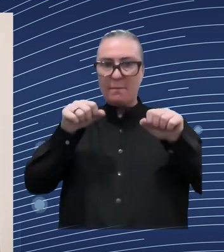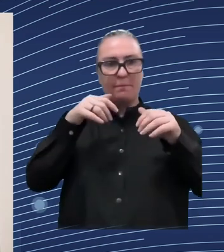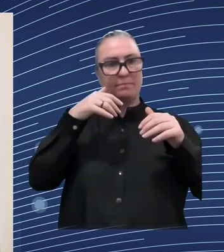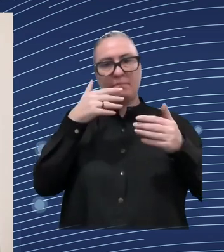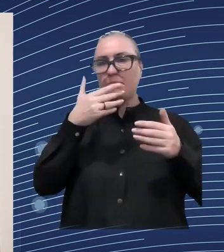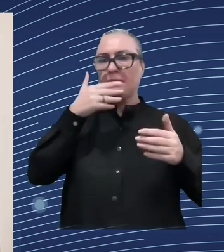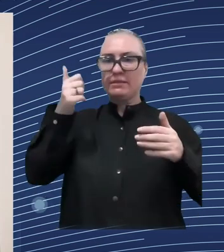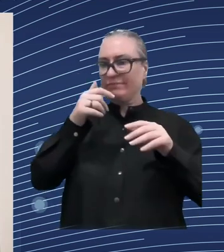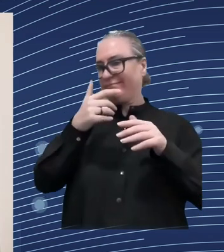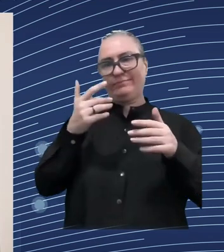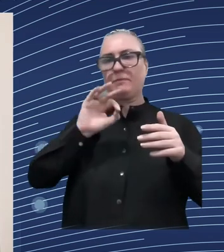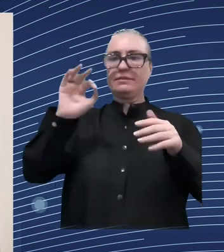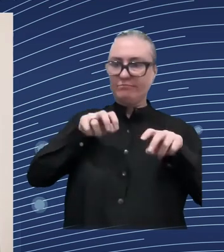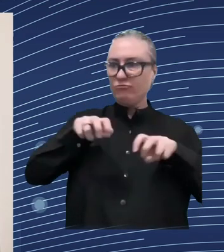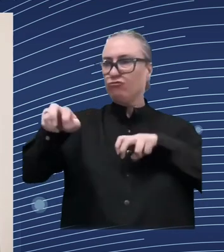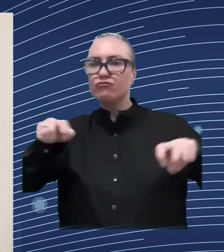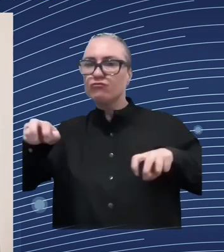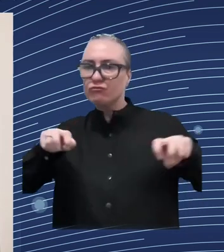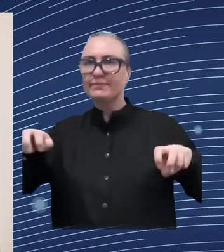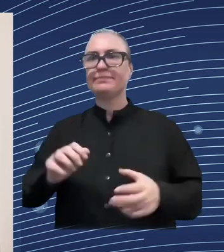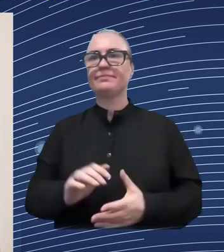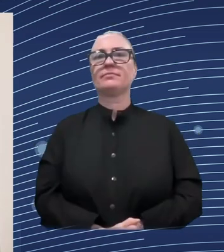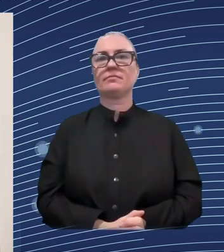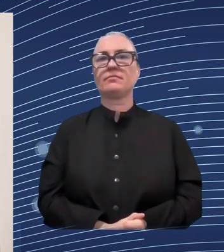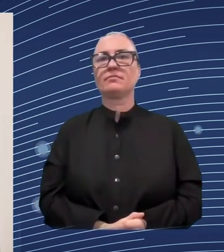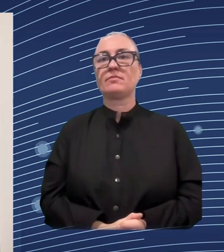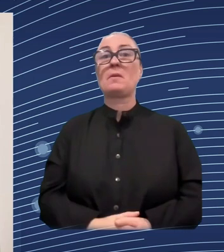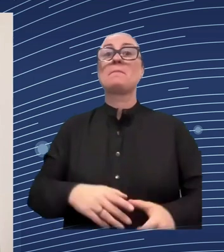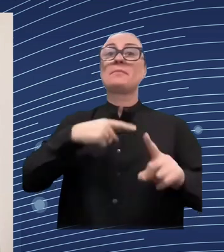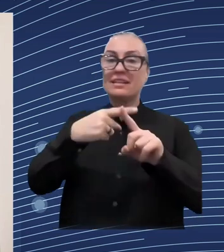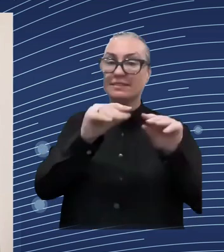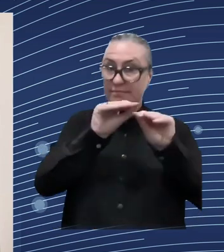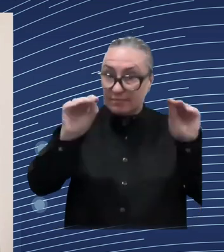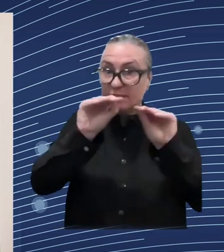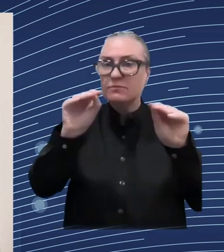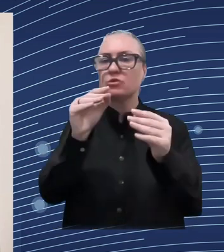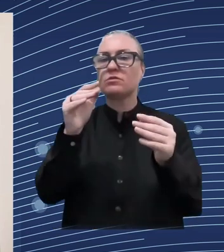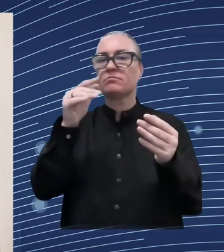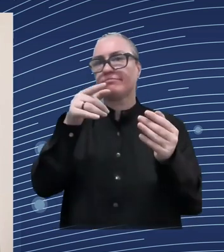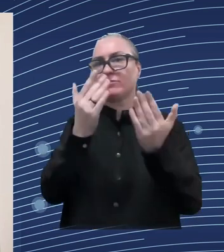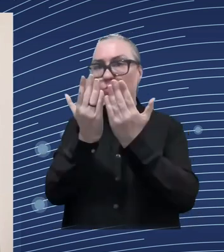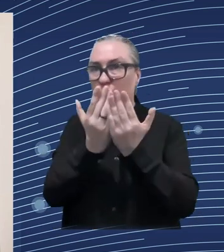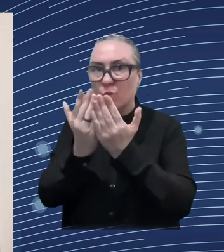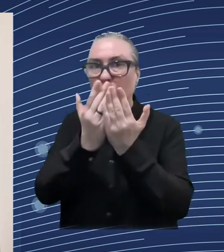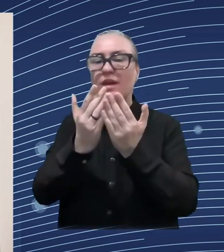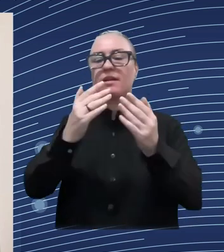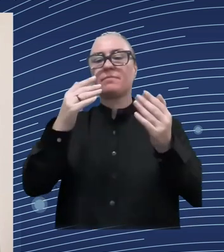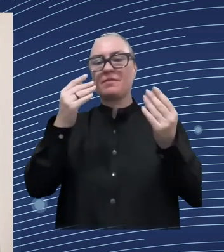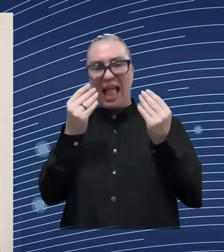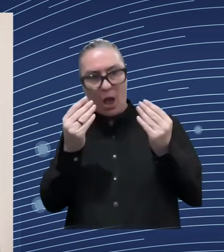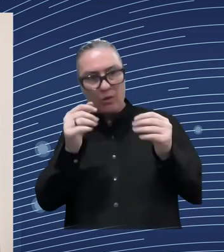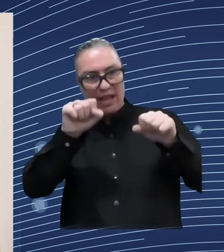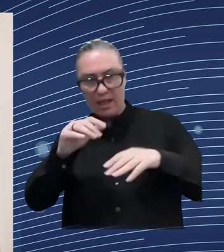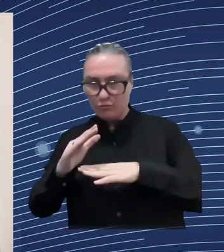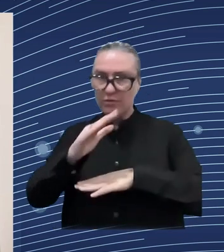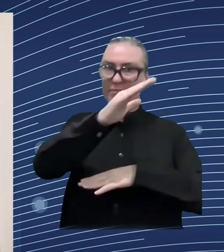of course there are also as mark mentioned wide opportunities for private sector investment particularly in the social services area